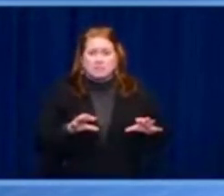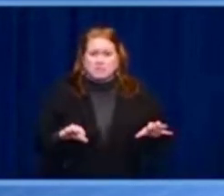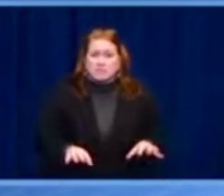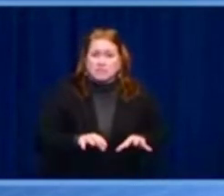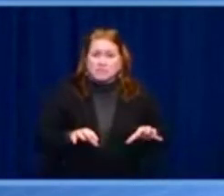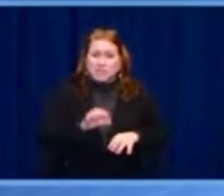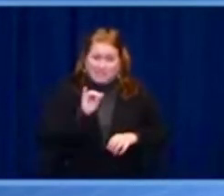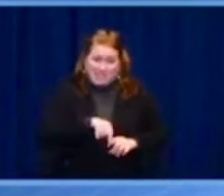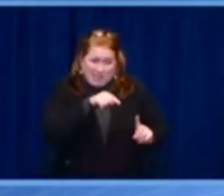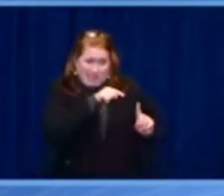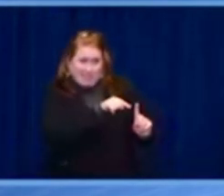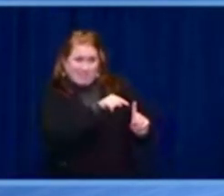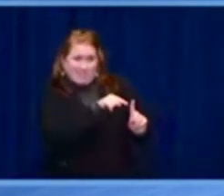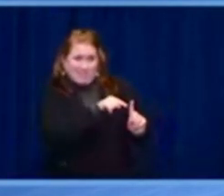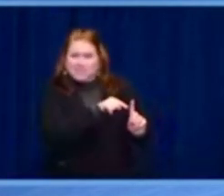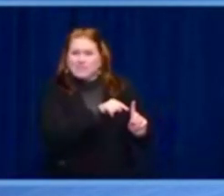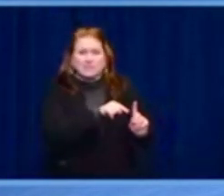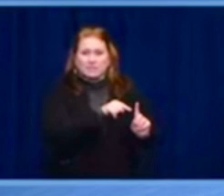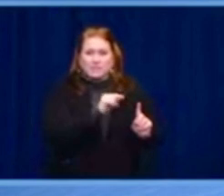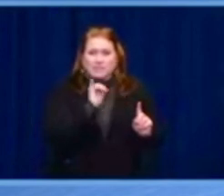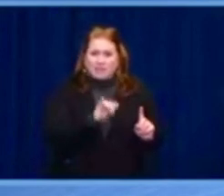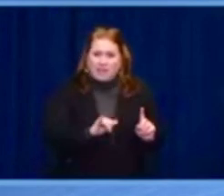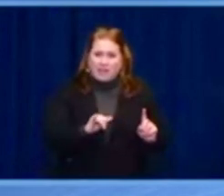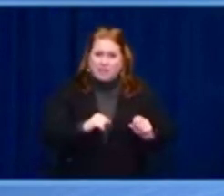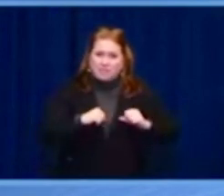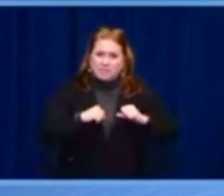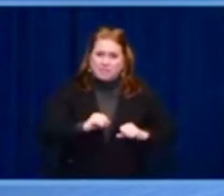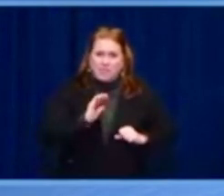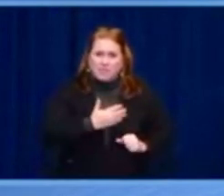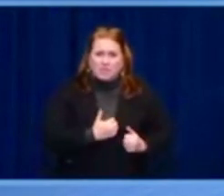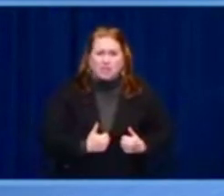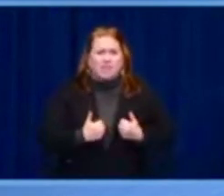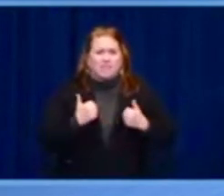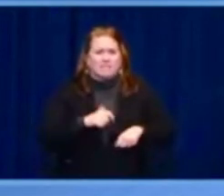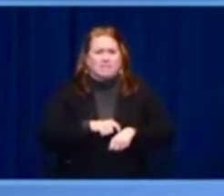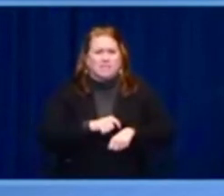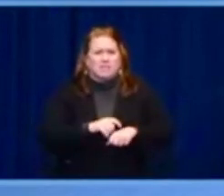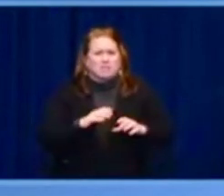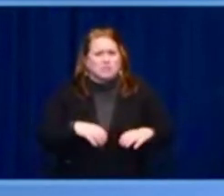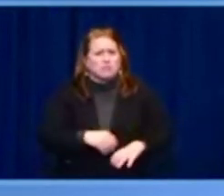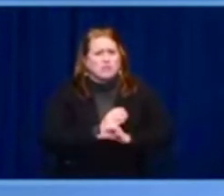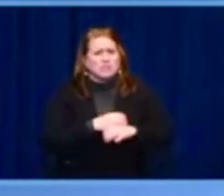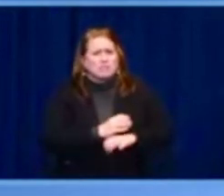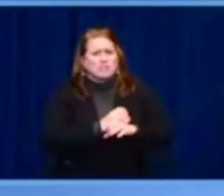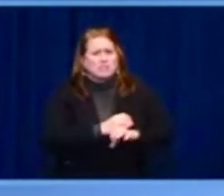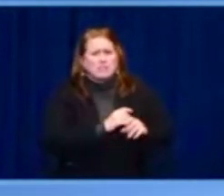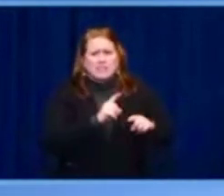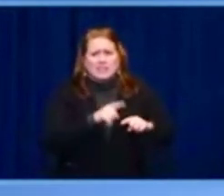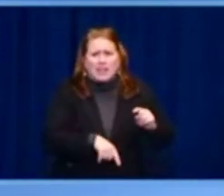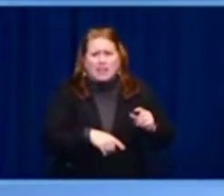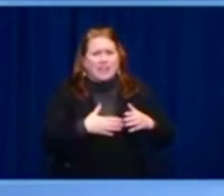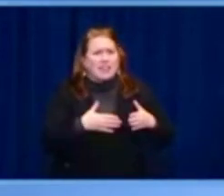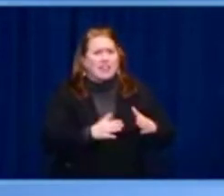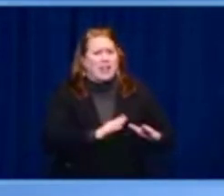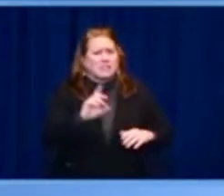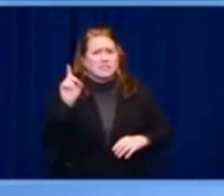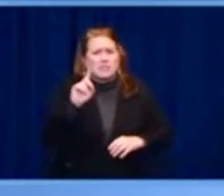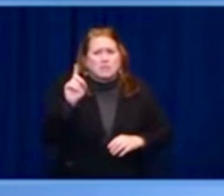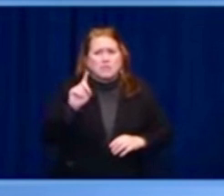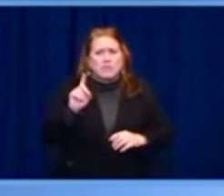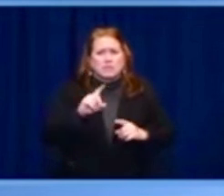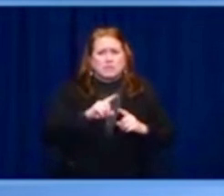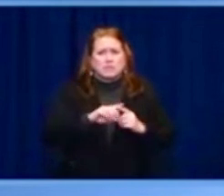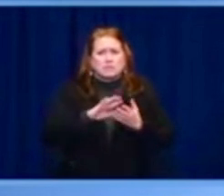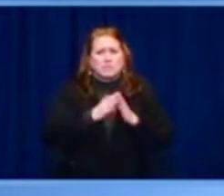when Ukraine came under attack just over a year ago, every democracy